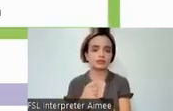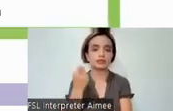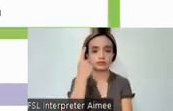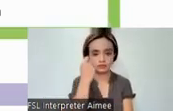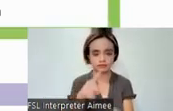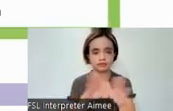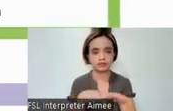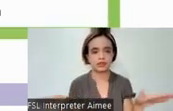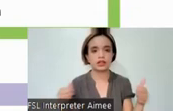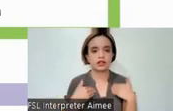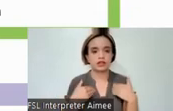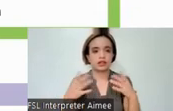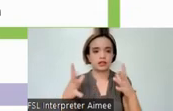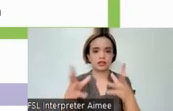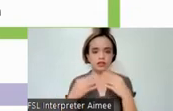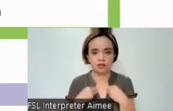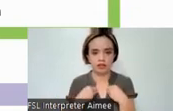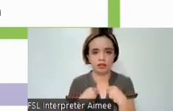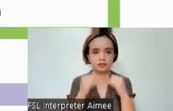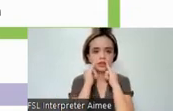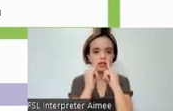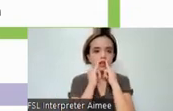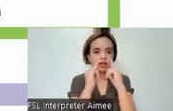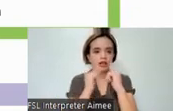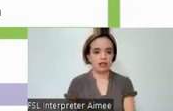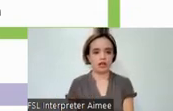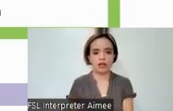would have received instruction for the entire school year.